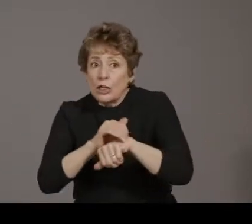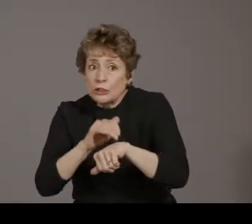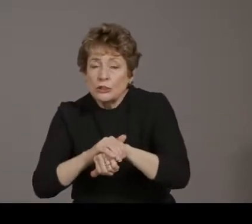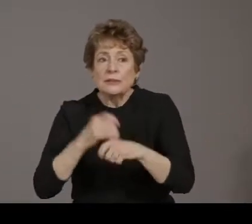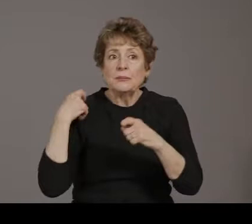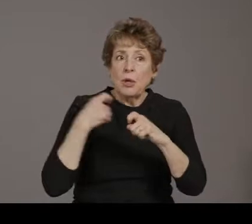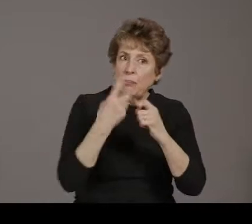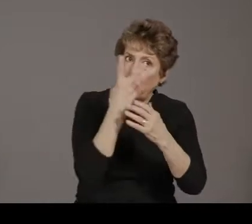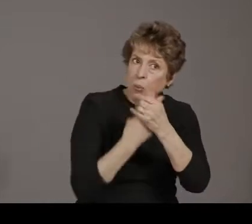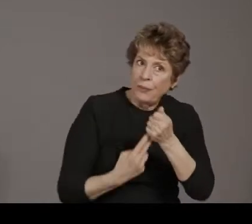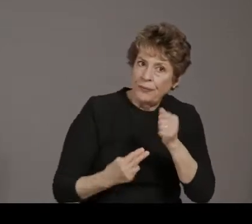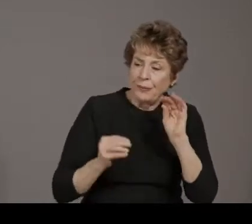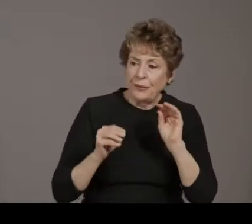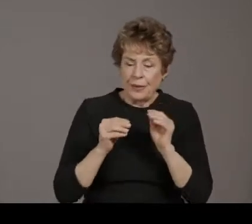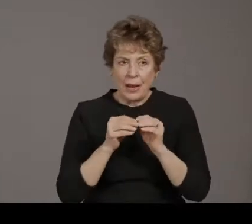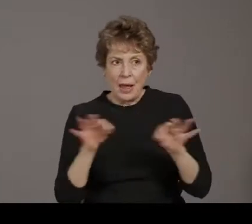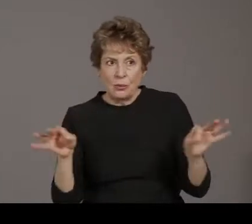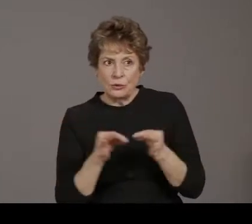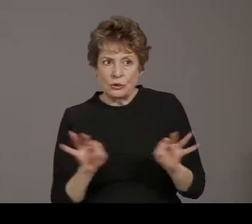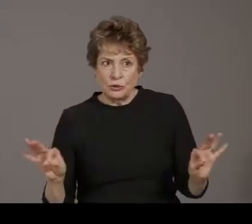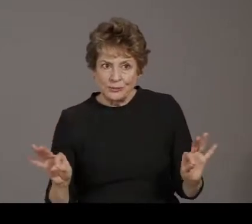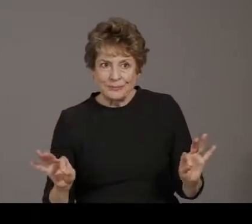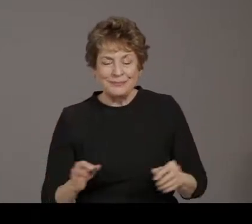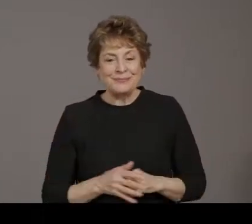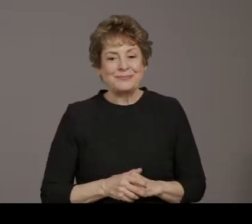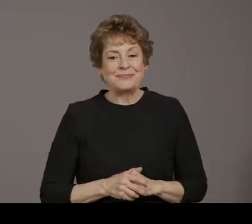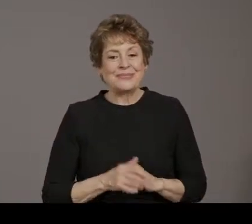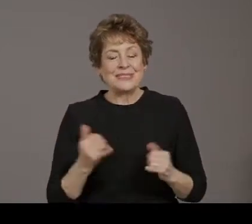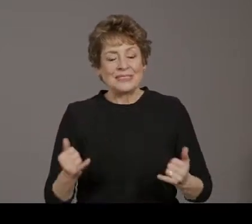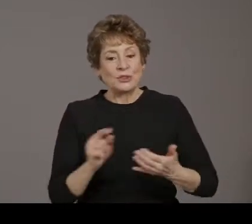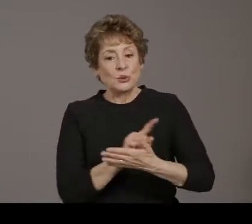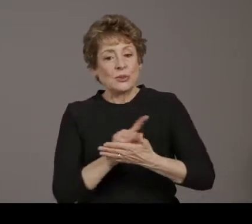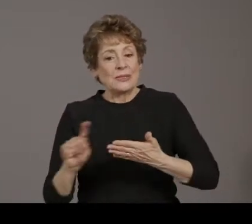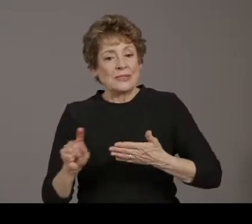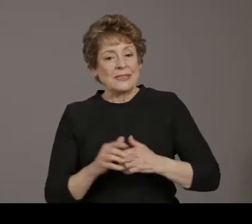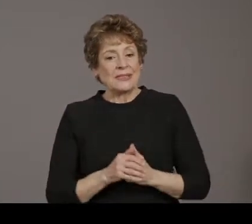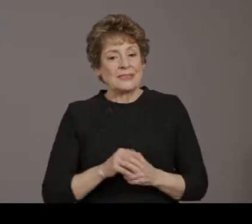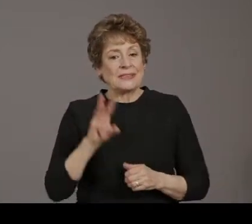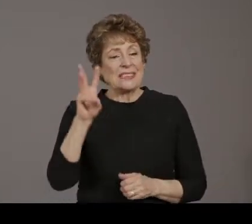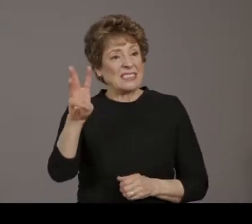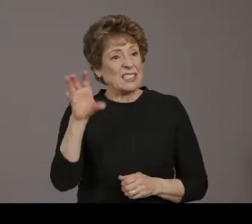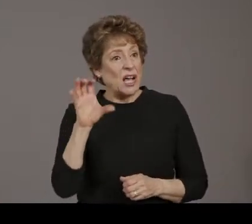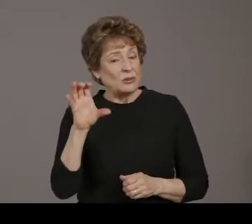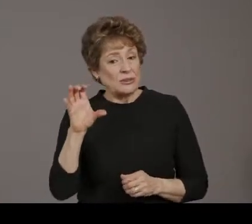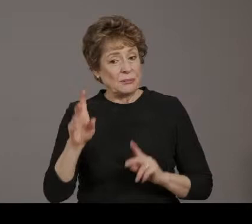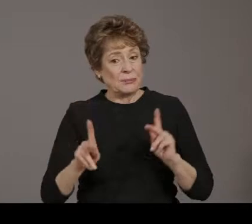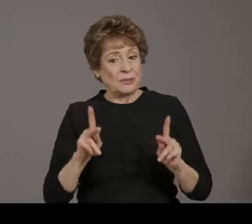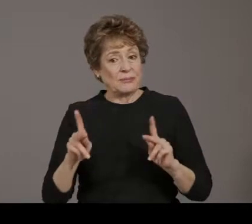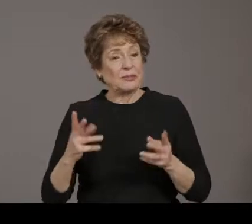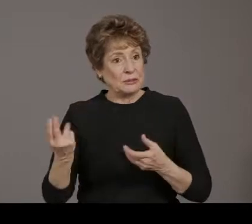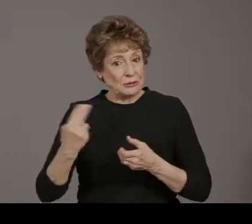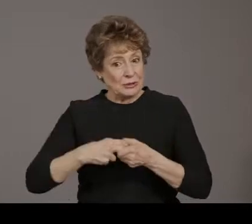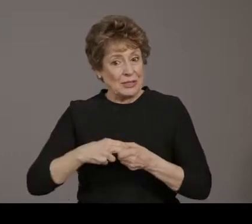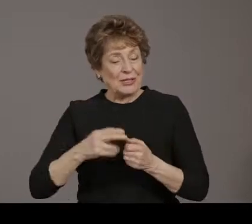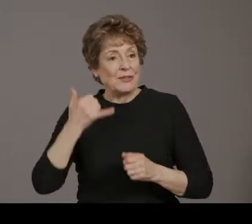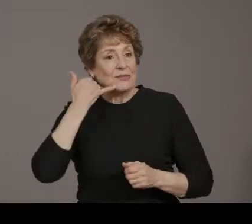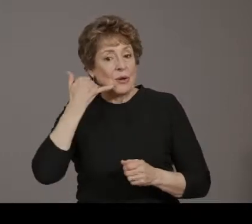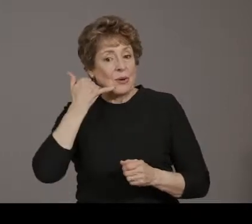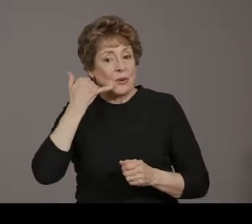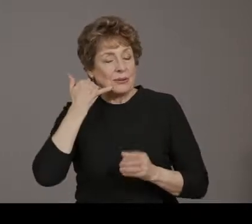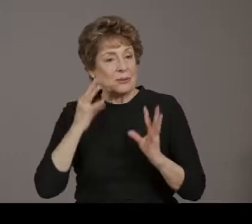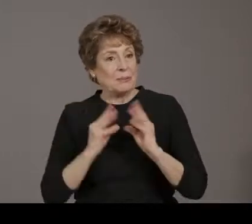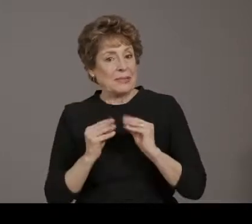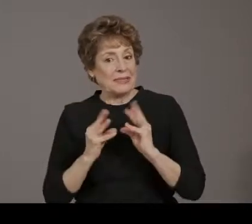This week, we had almost 600 people participate in the English teletown hall and over 600